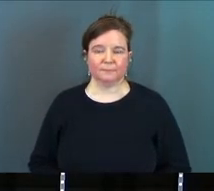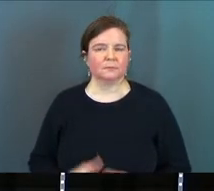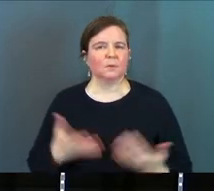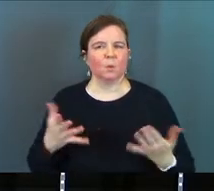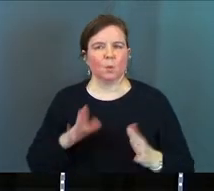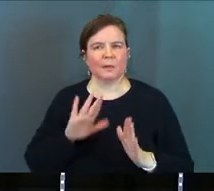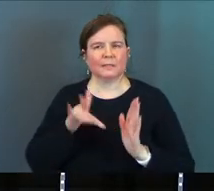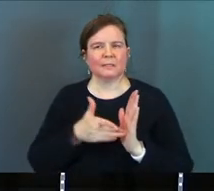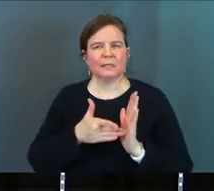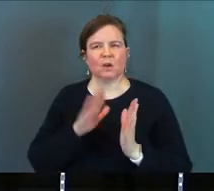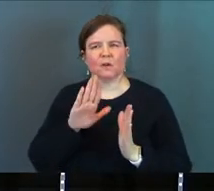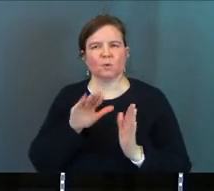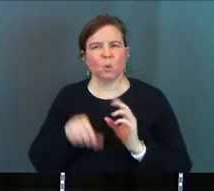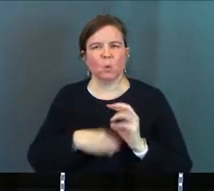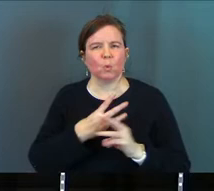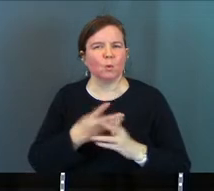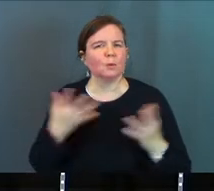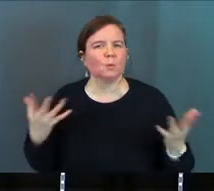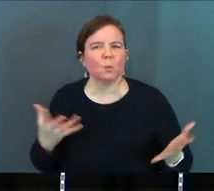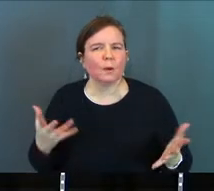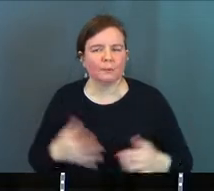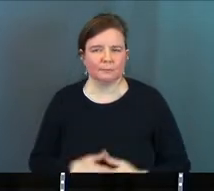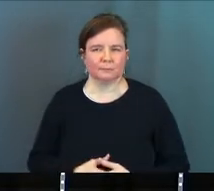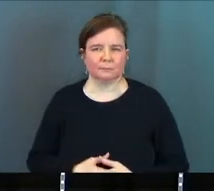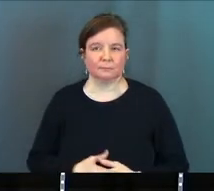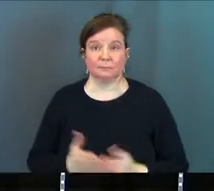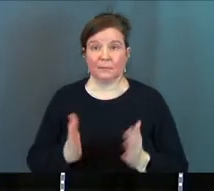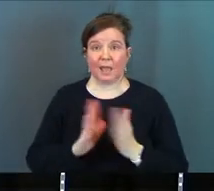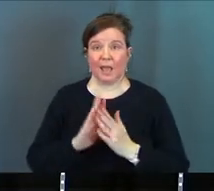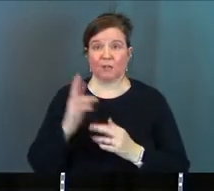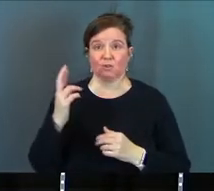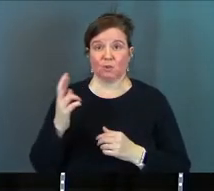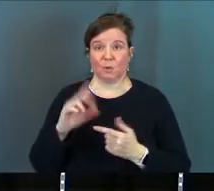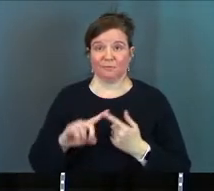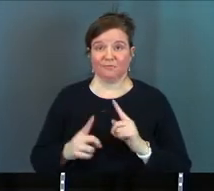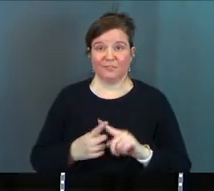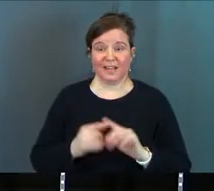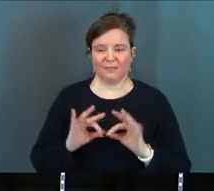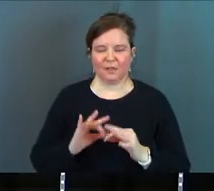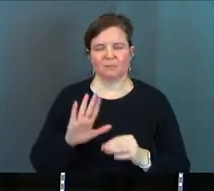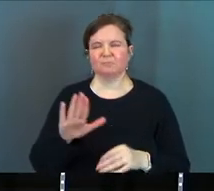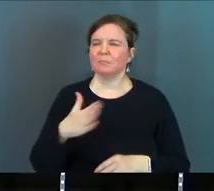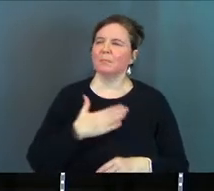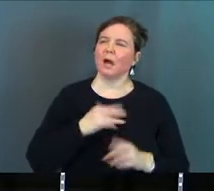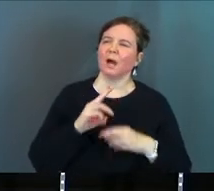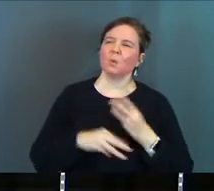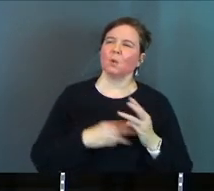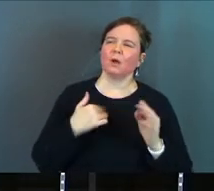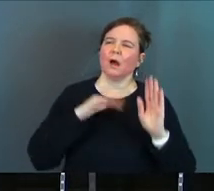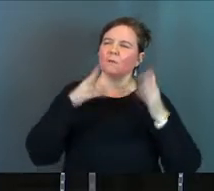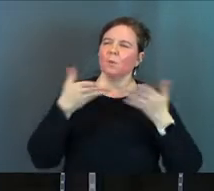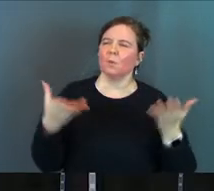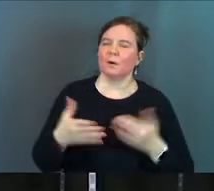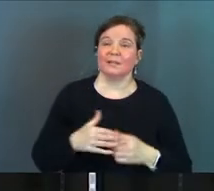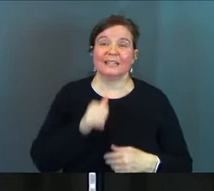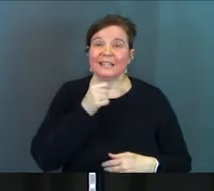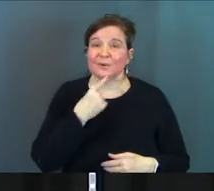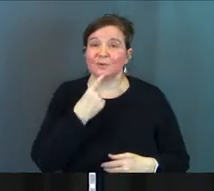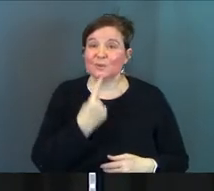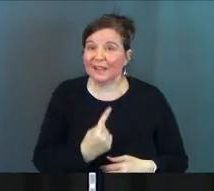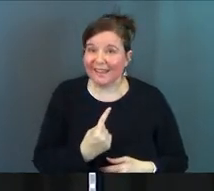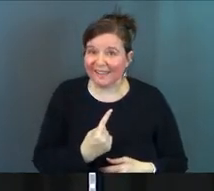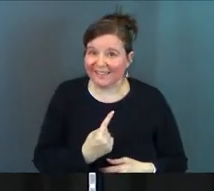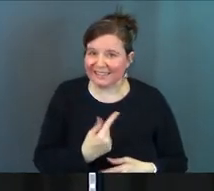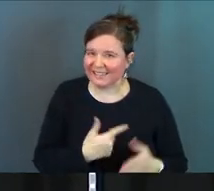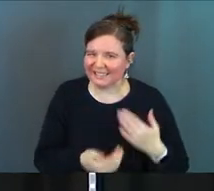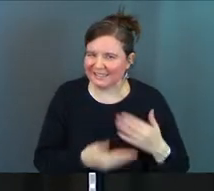what's in the center of your world ask your closest friends and family what's in the center of your world it's not what you say it is